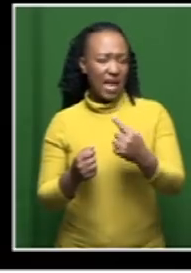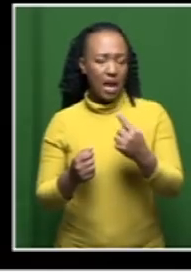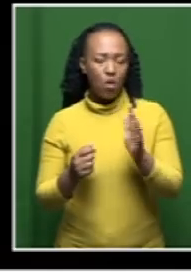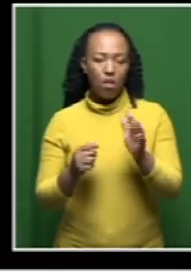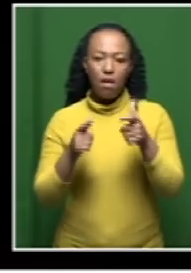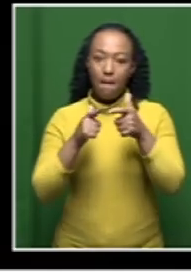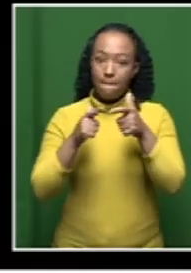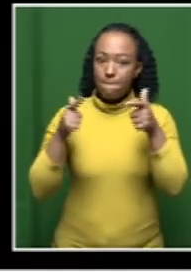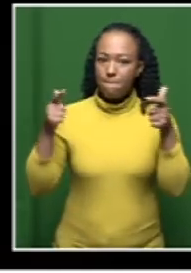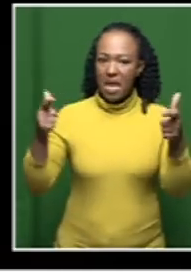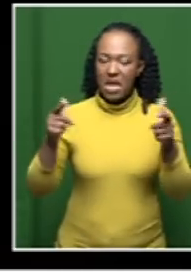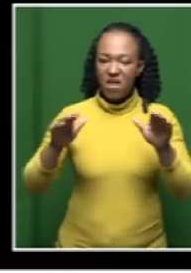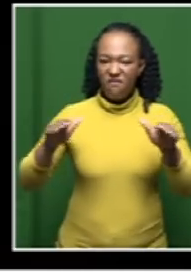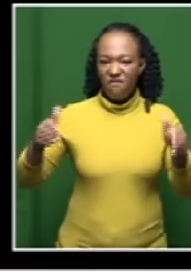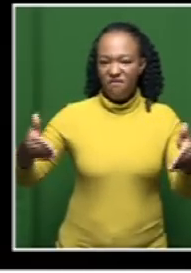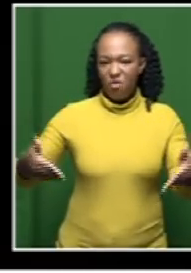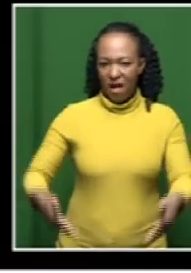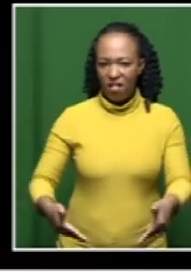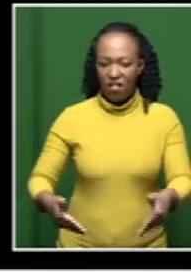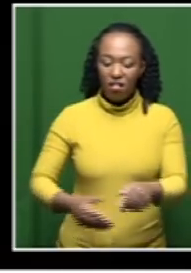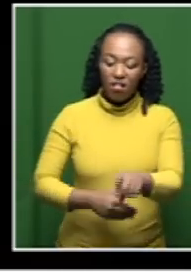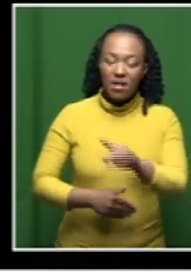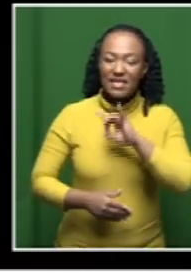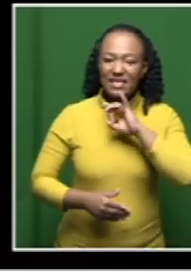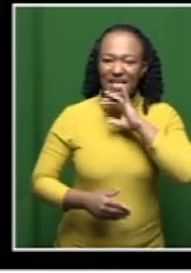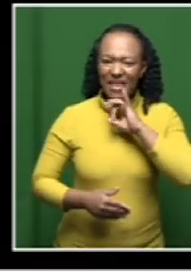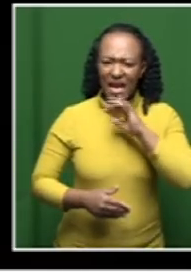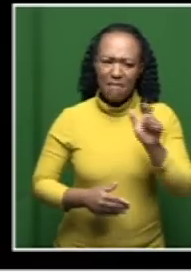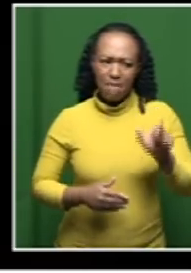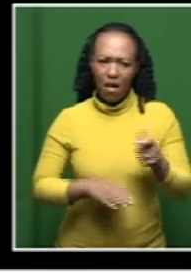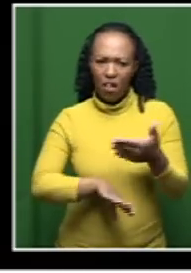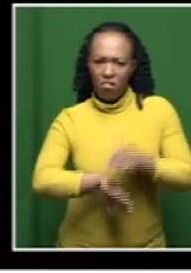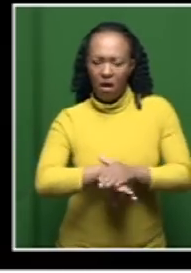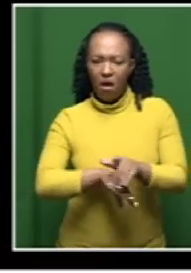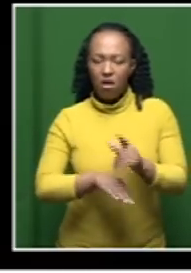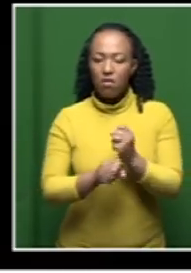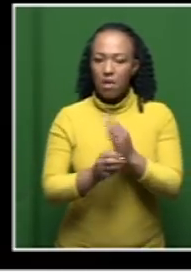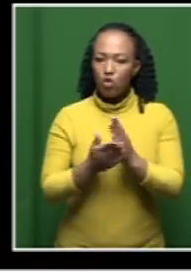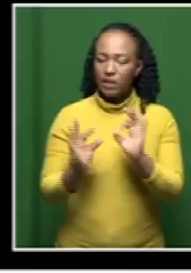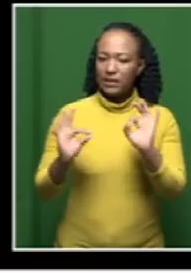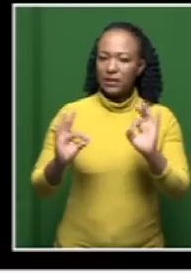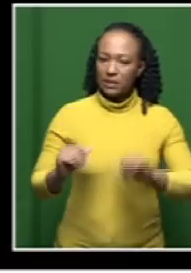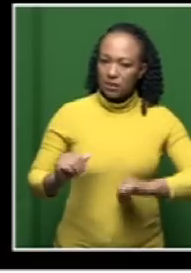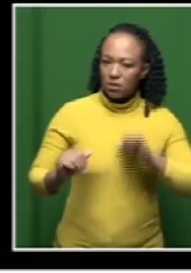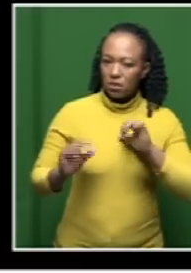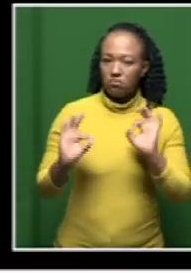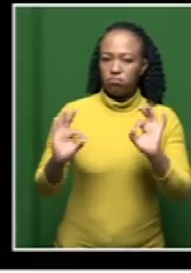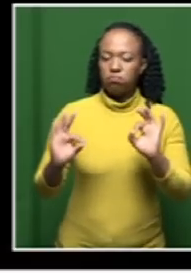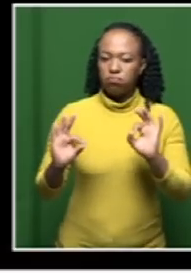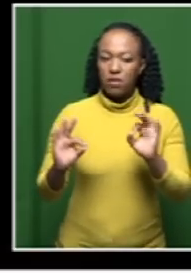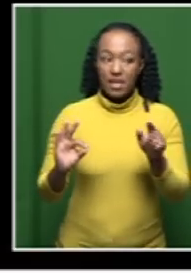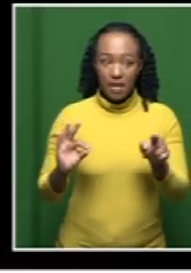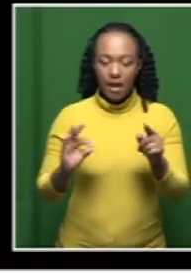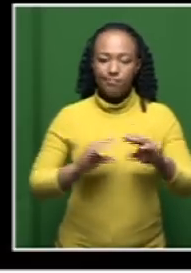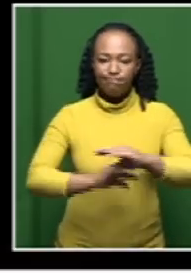funeral for our fallen fighters on Saturday and the EFF will ensure that all of them have a dignified sendoff. And what they're talking to is